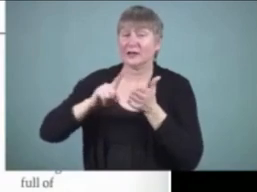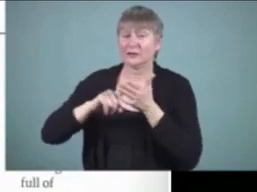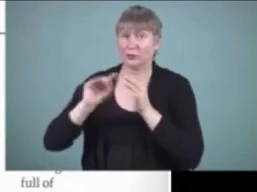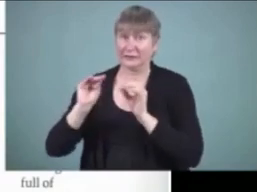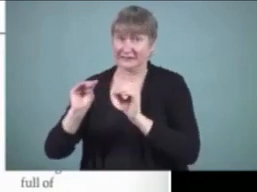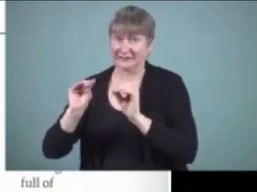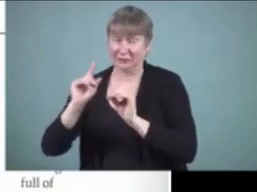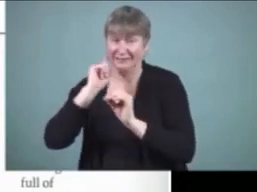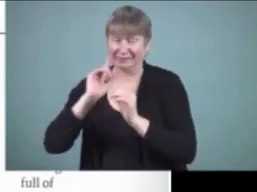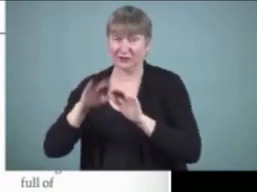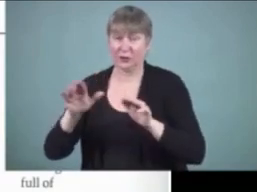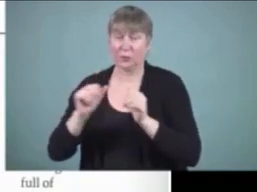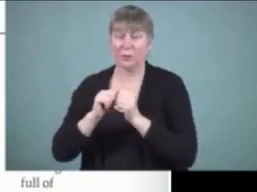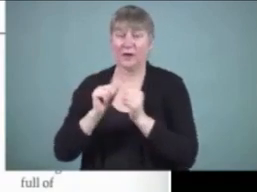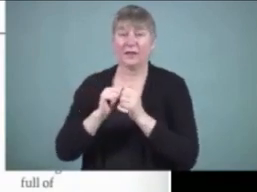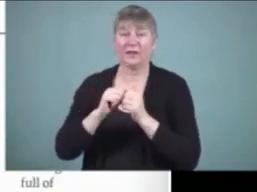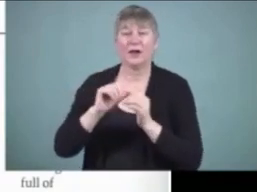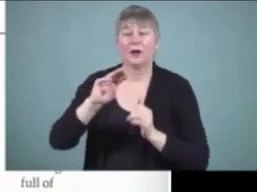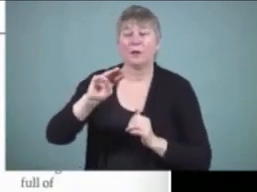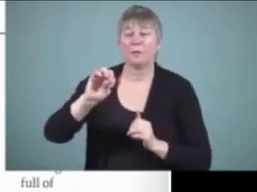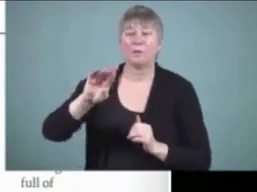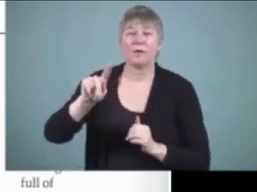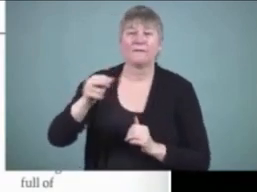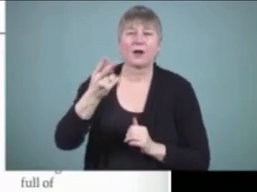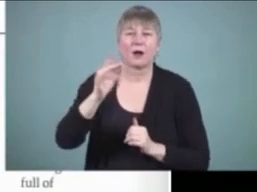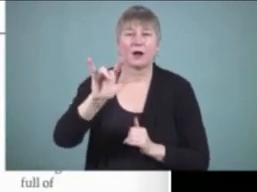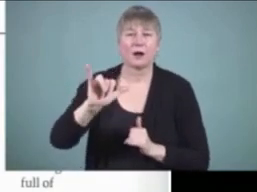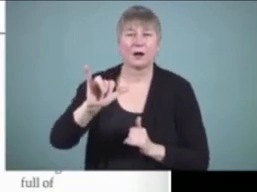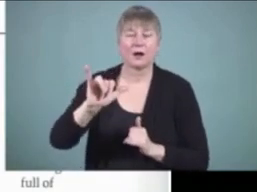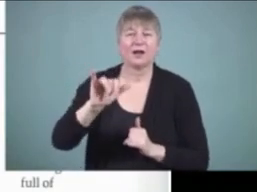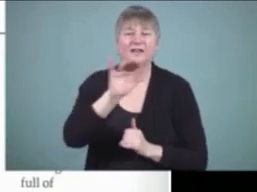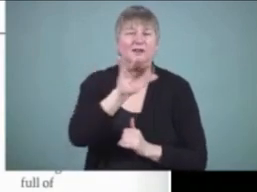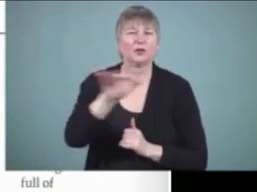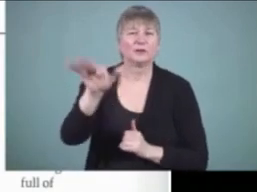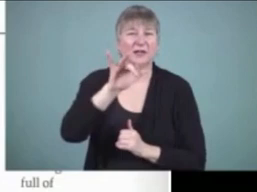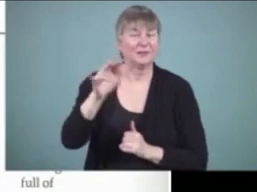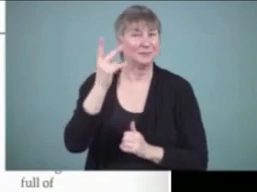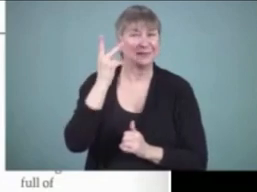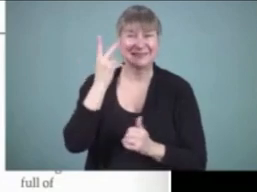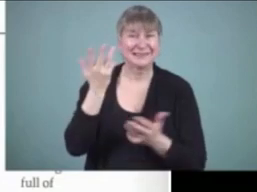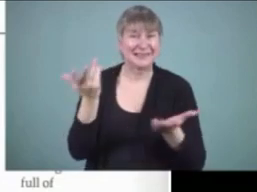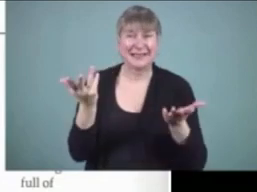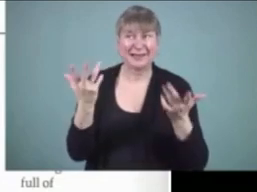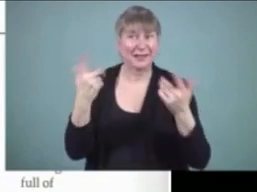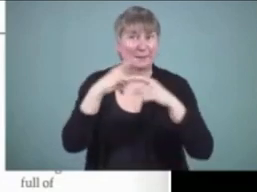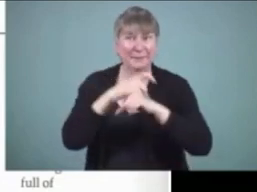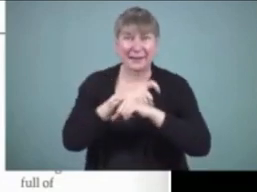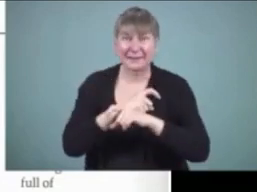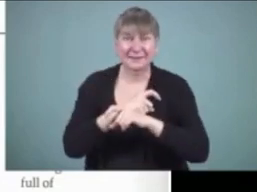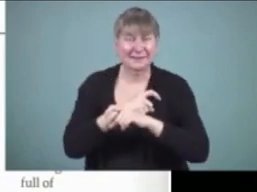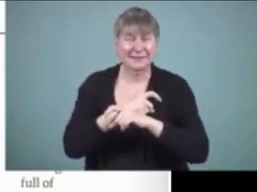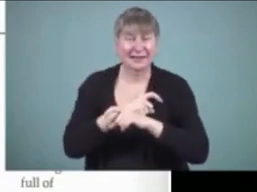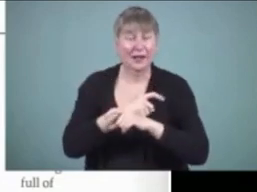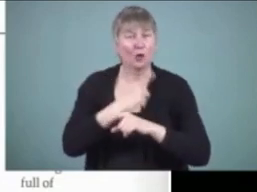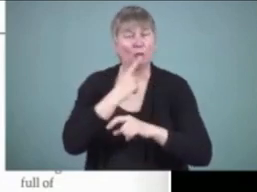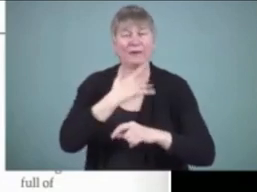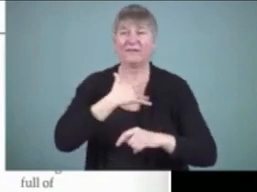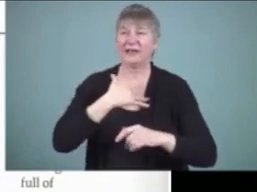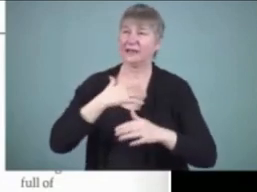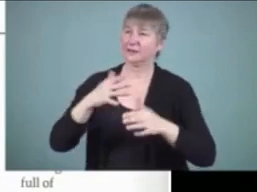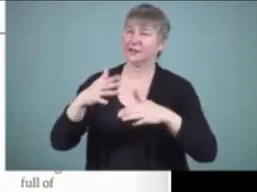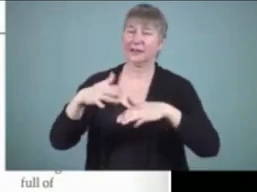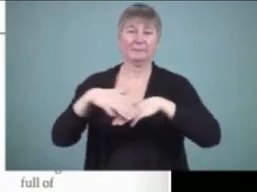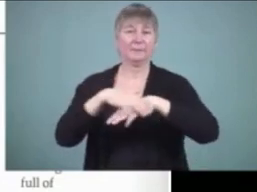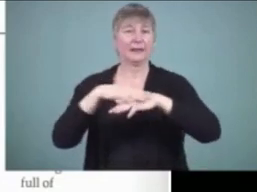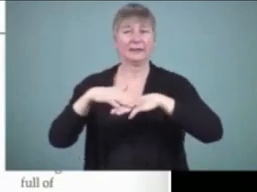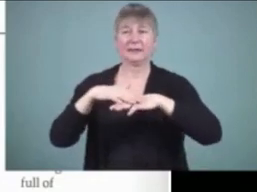deaf children using morphological approaches just look at the complexity of the morphology it's not as straightforward as it